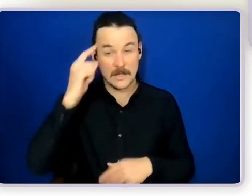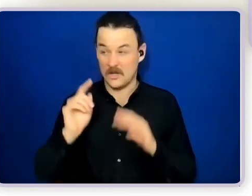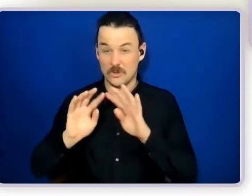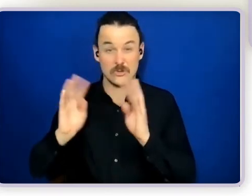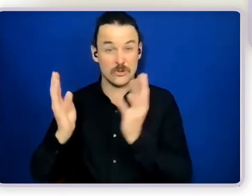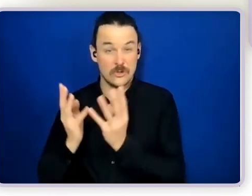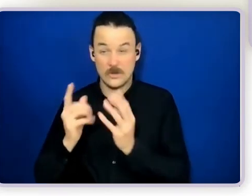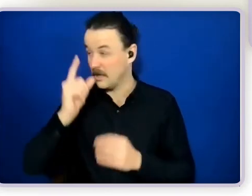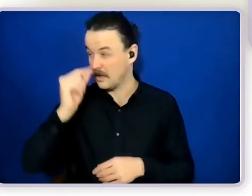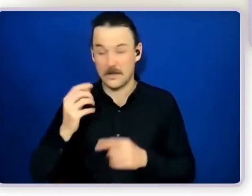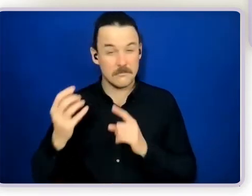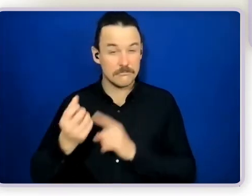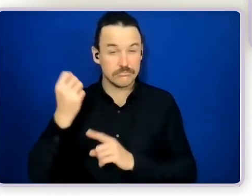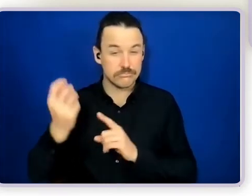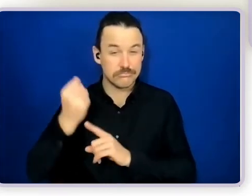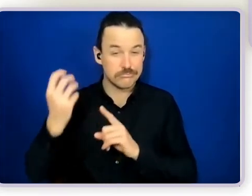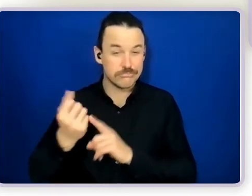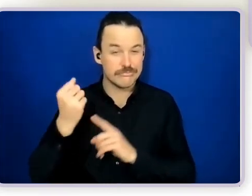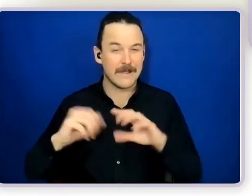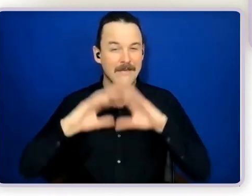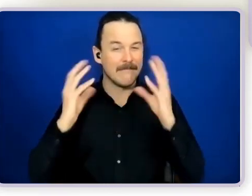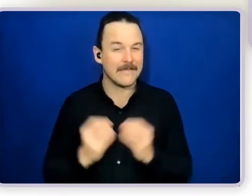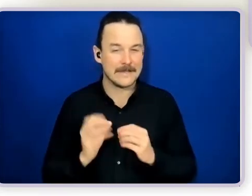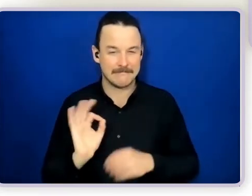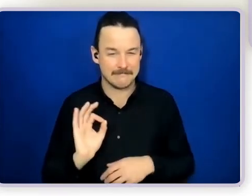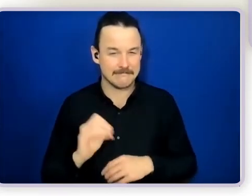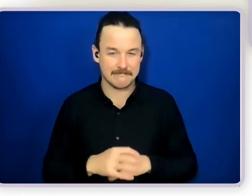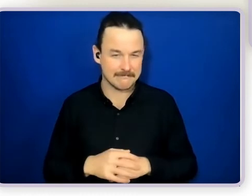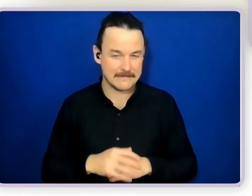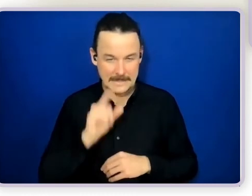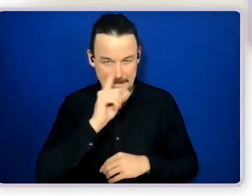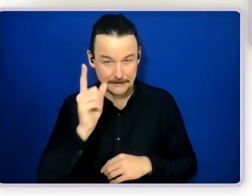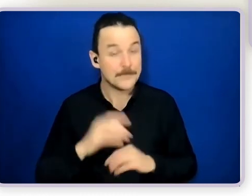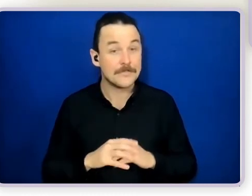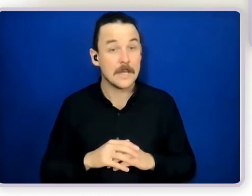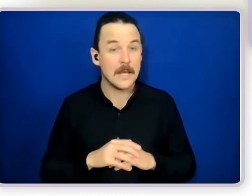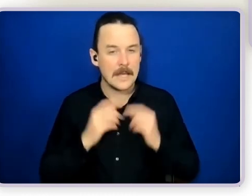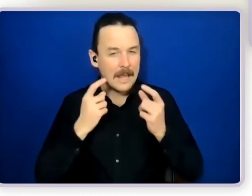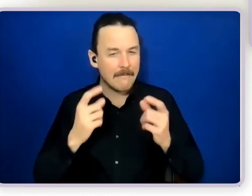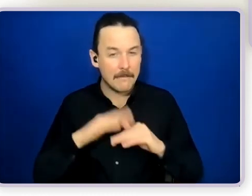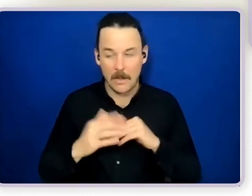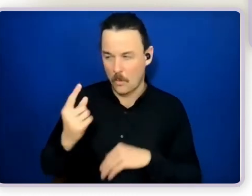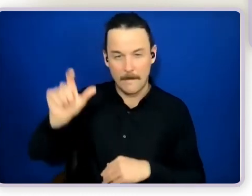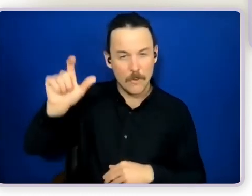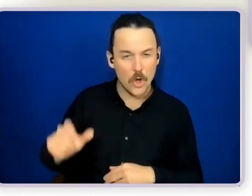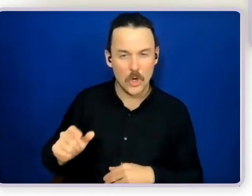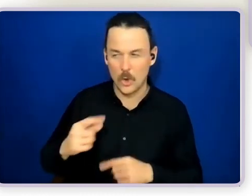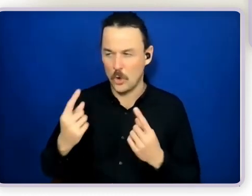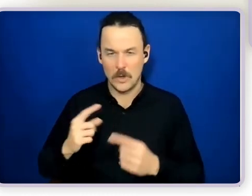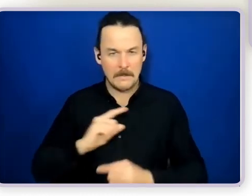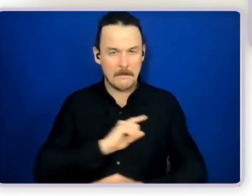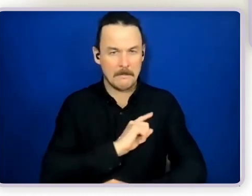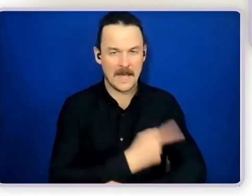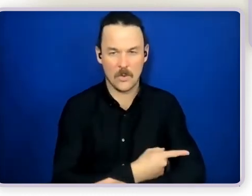everything be aware of dominance by one member of a circle and the willingness of members to take on tasks and